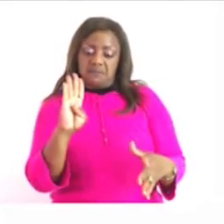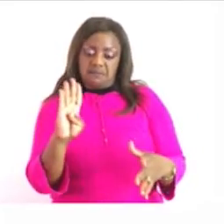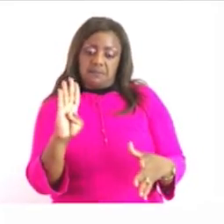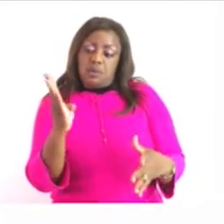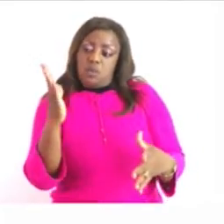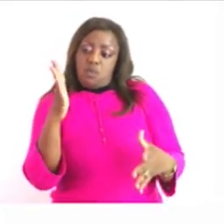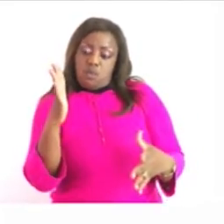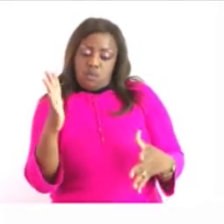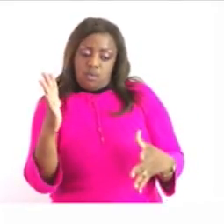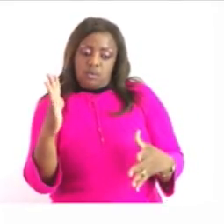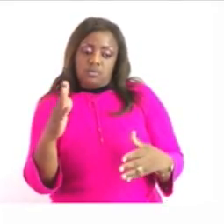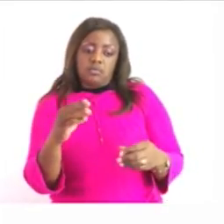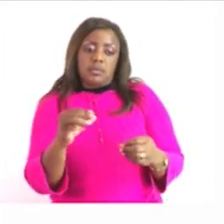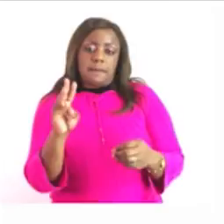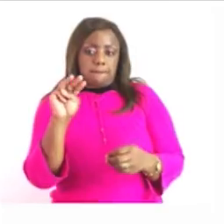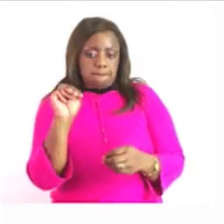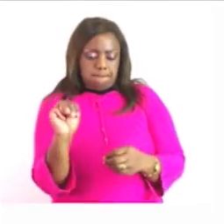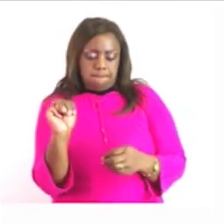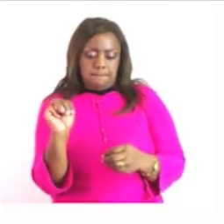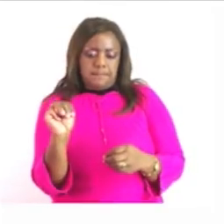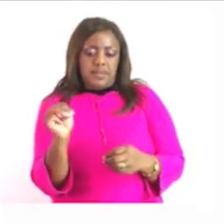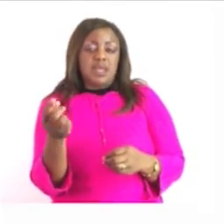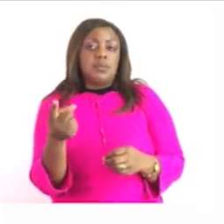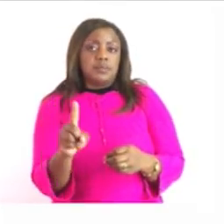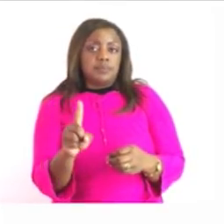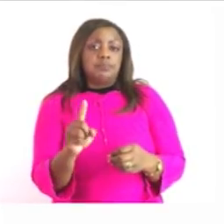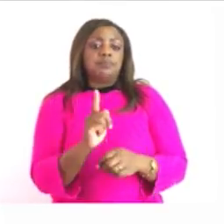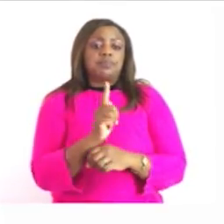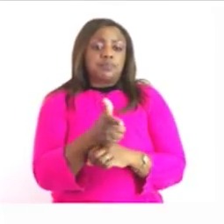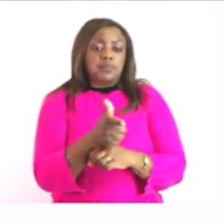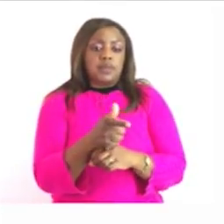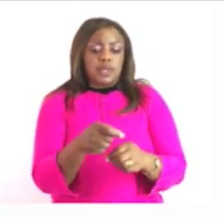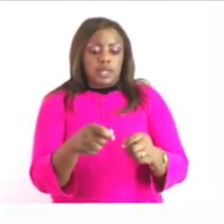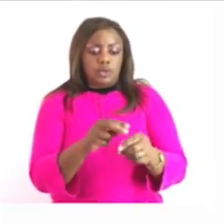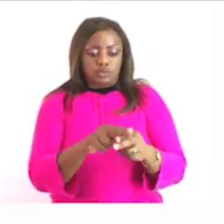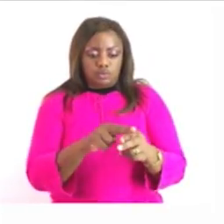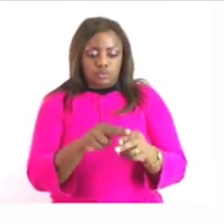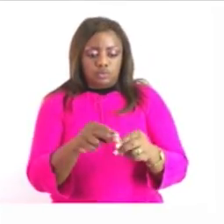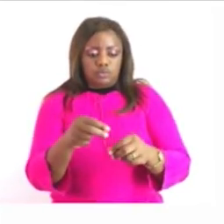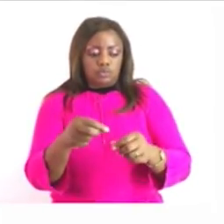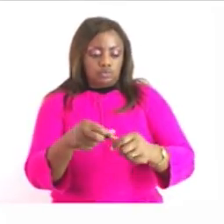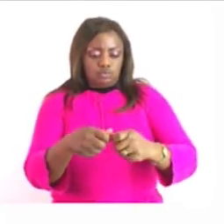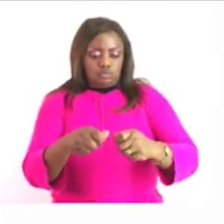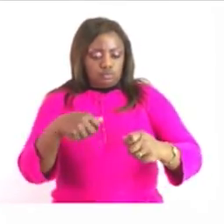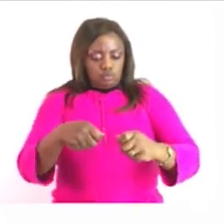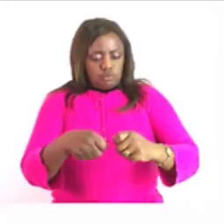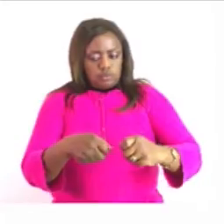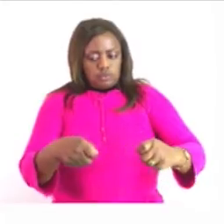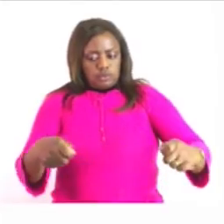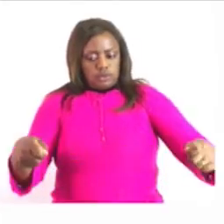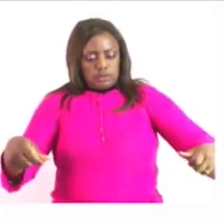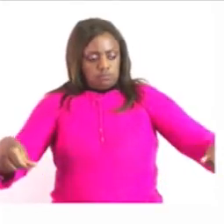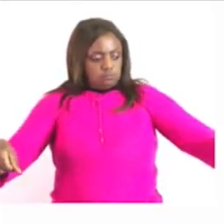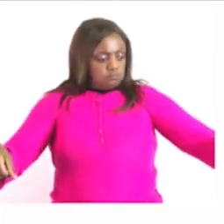we are having line pq in that line if one have to guess